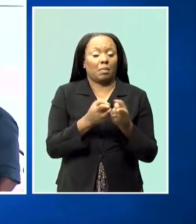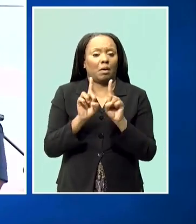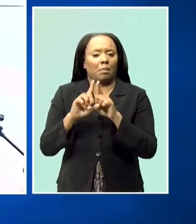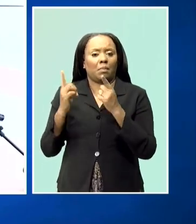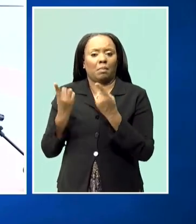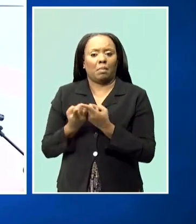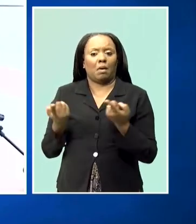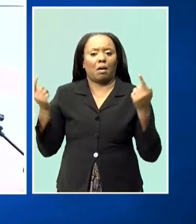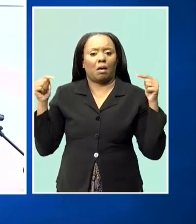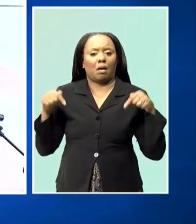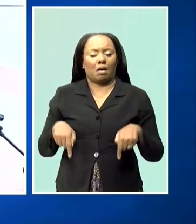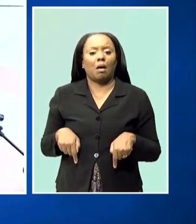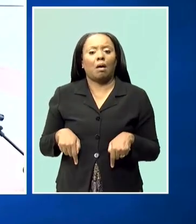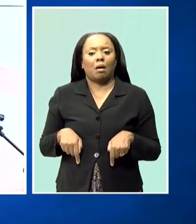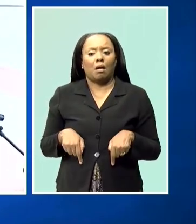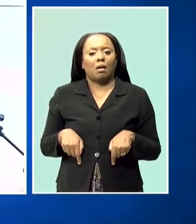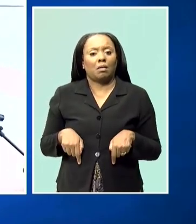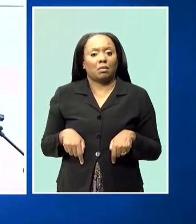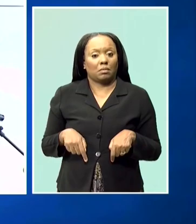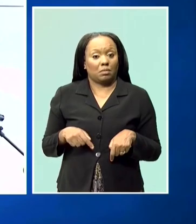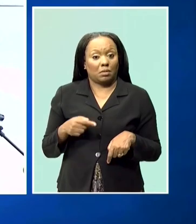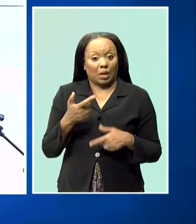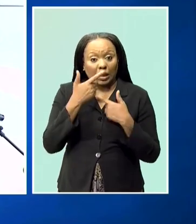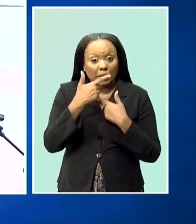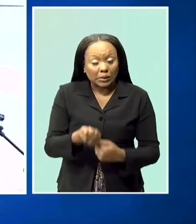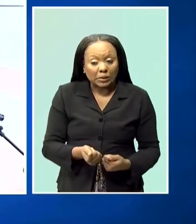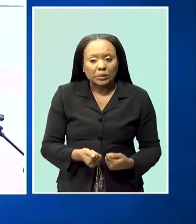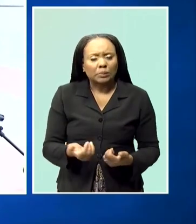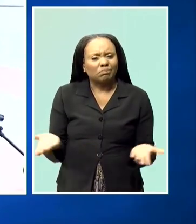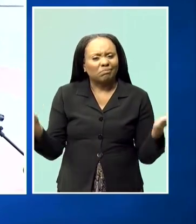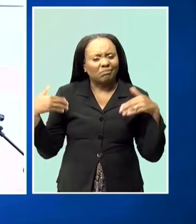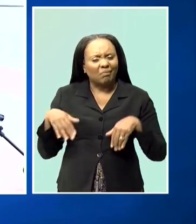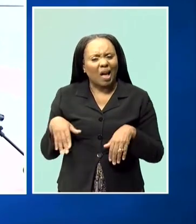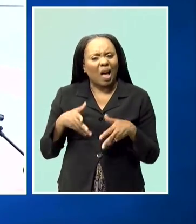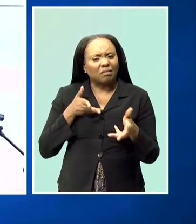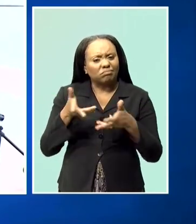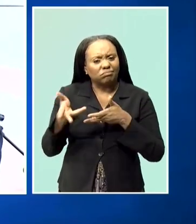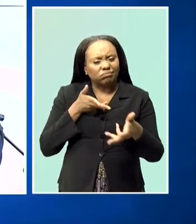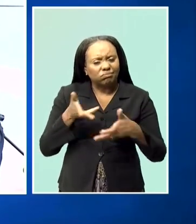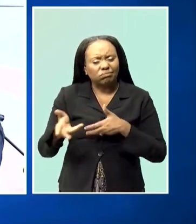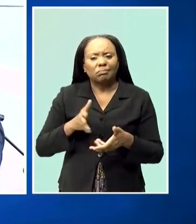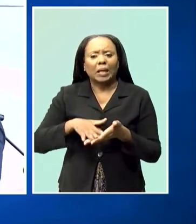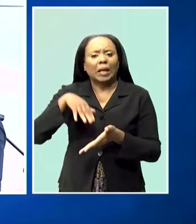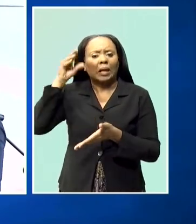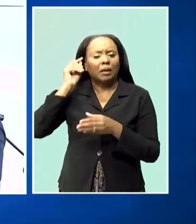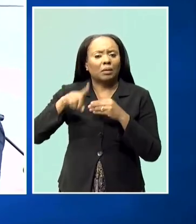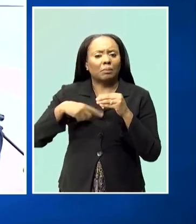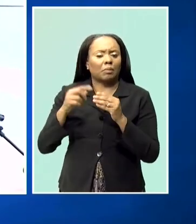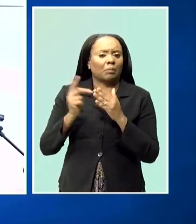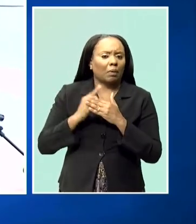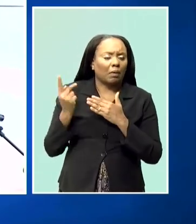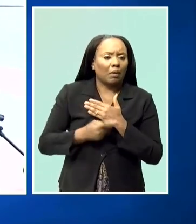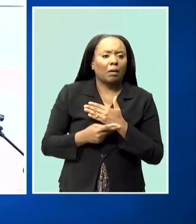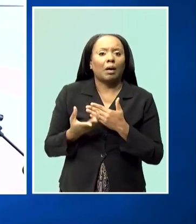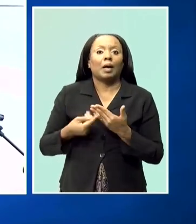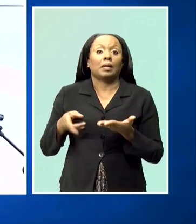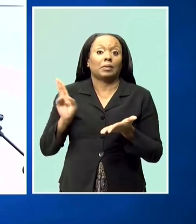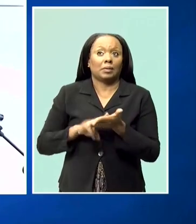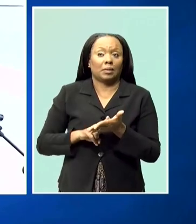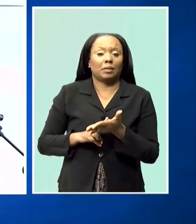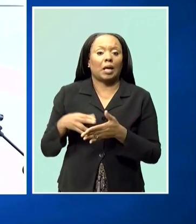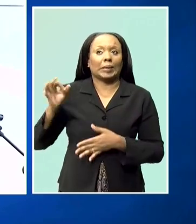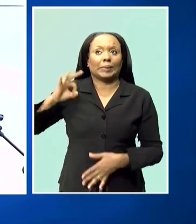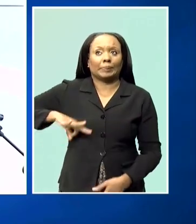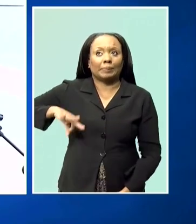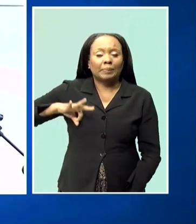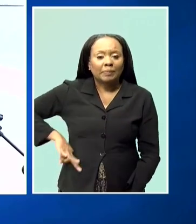And we are just encouraging you to come and to chat with us and learn about the programs and actually sign up and benefit